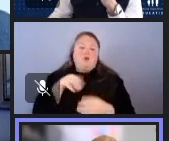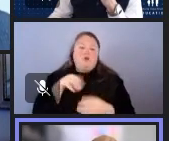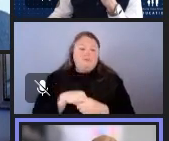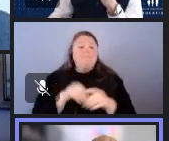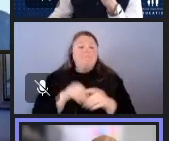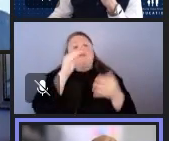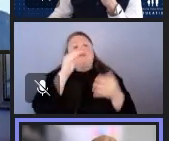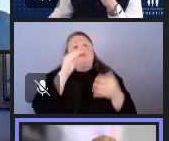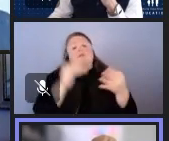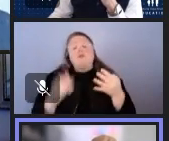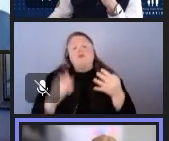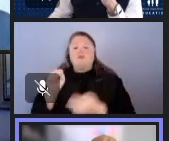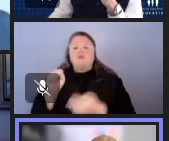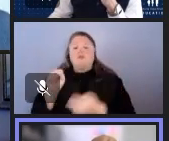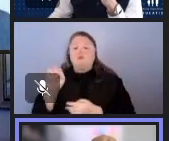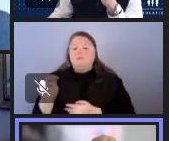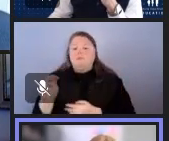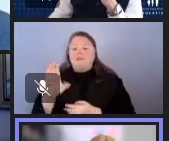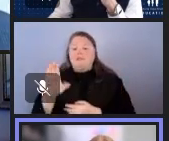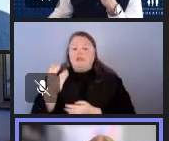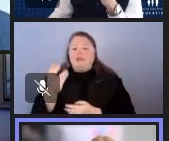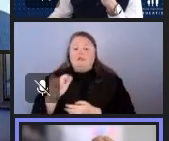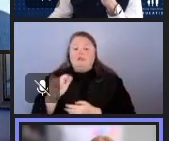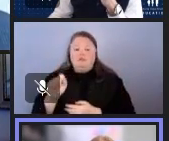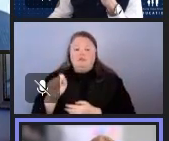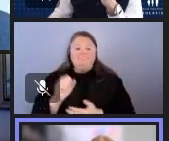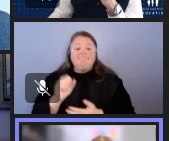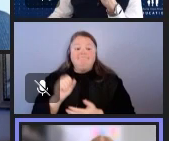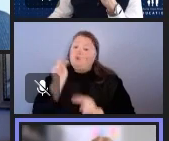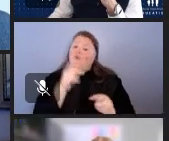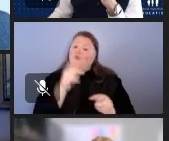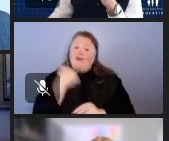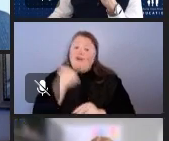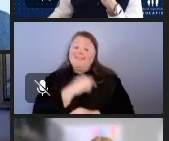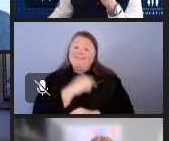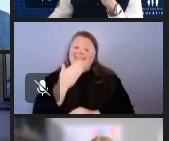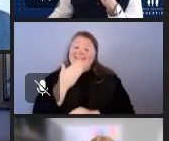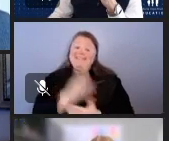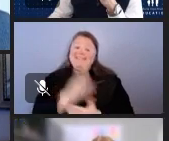media channels that you can find us on. So thank you all.